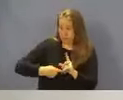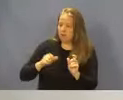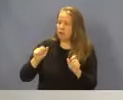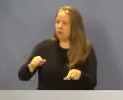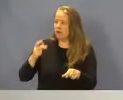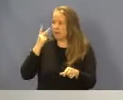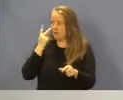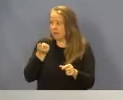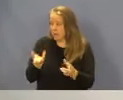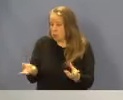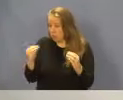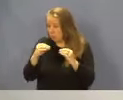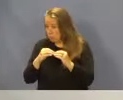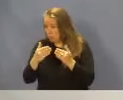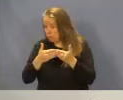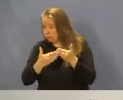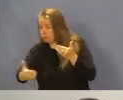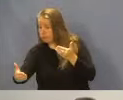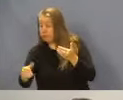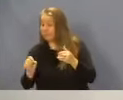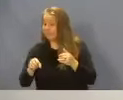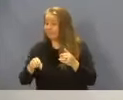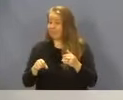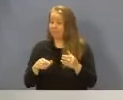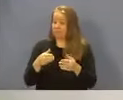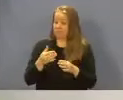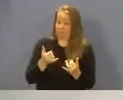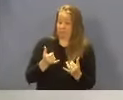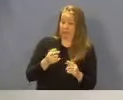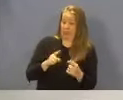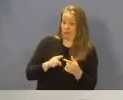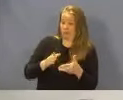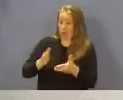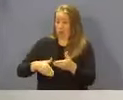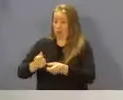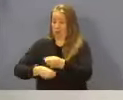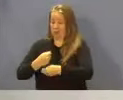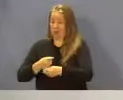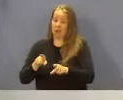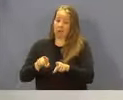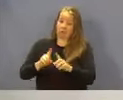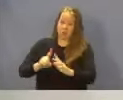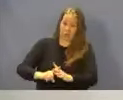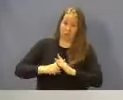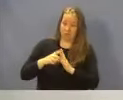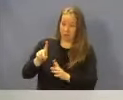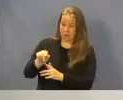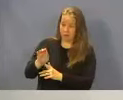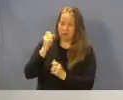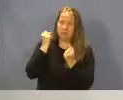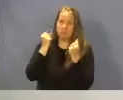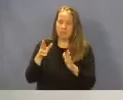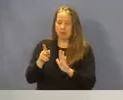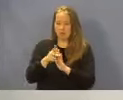expect a few more in the months ahead as between year-end and the effective date of so many important